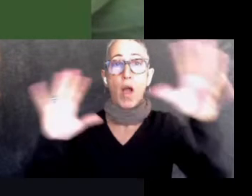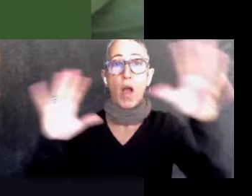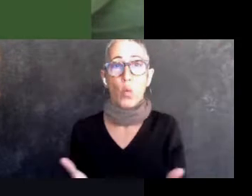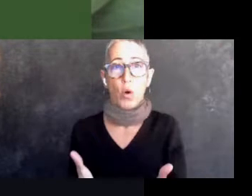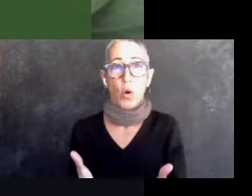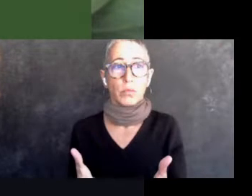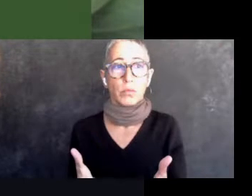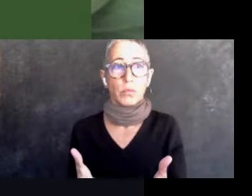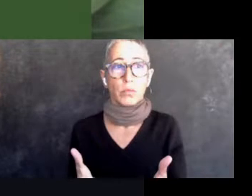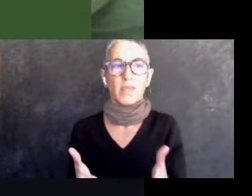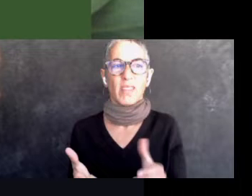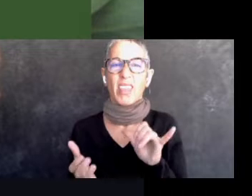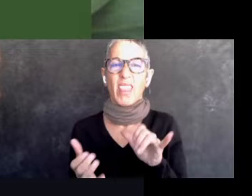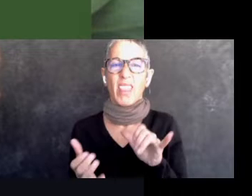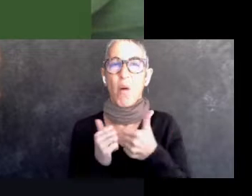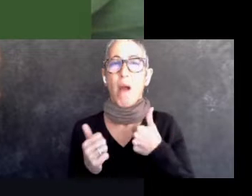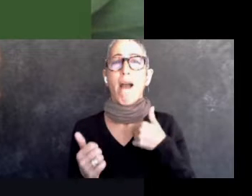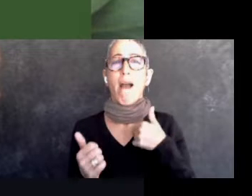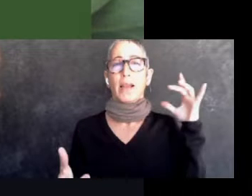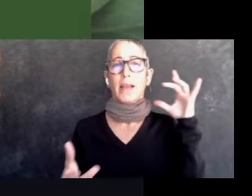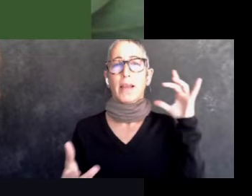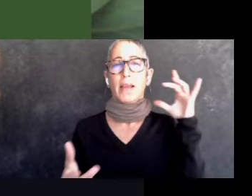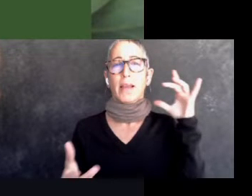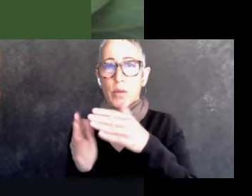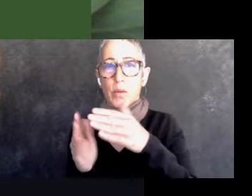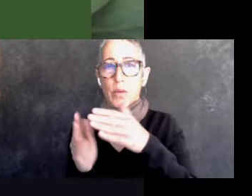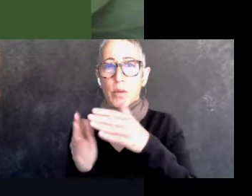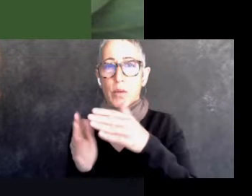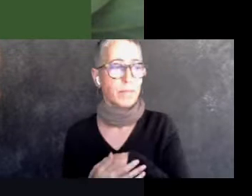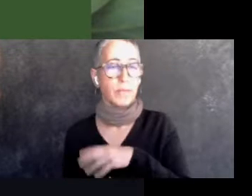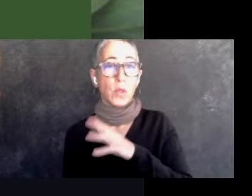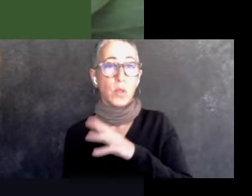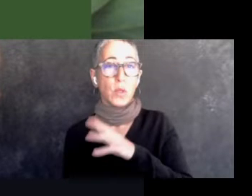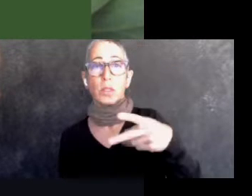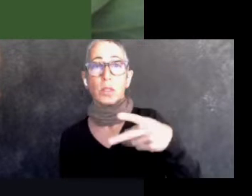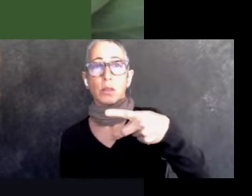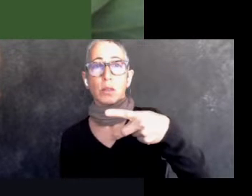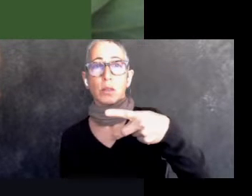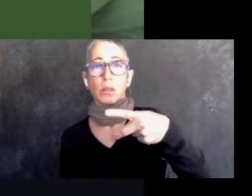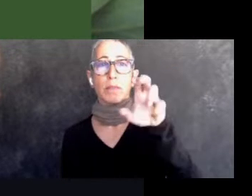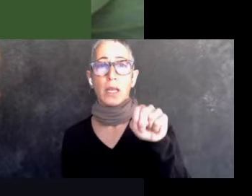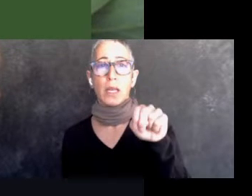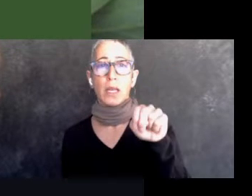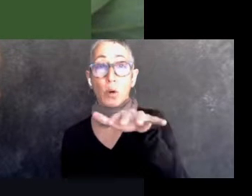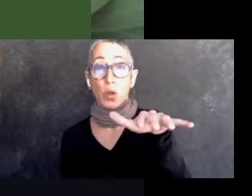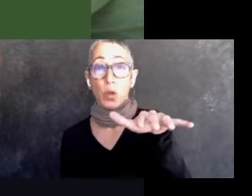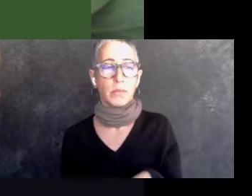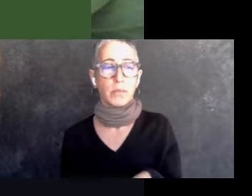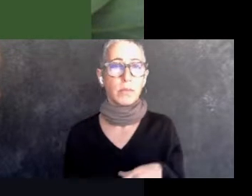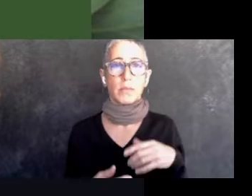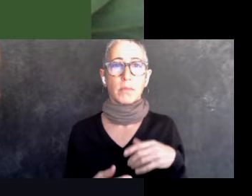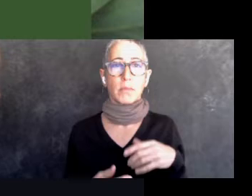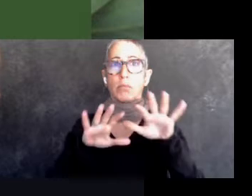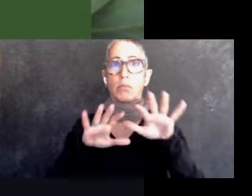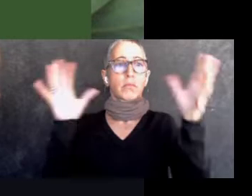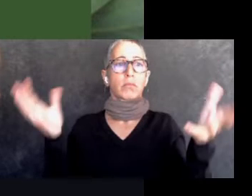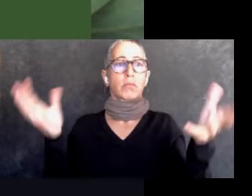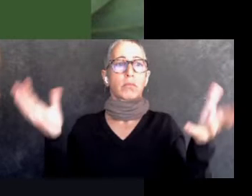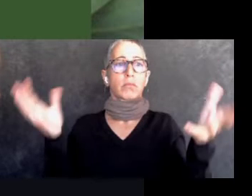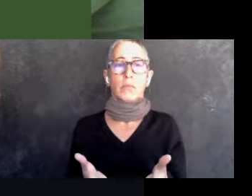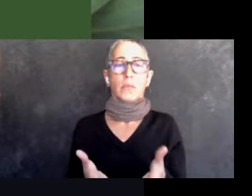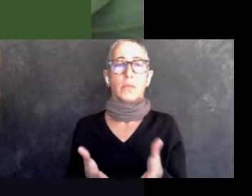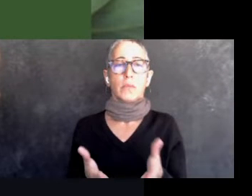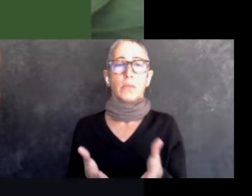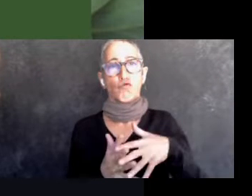connect with, with the community in West Pullman and in everywhere else. So our roots spread far and wide.